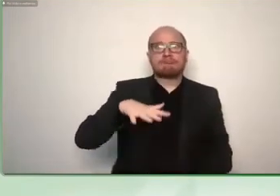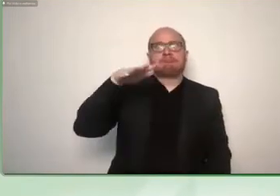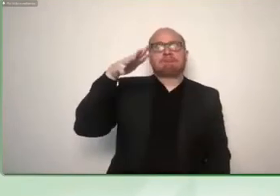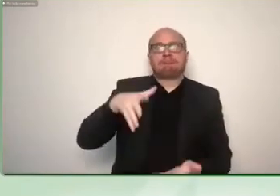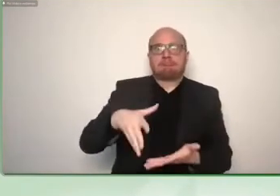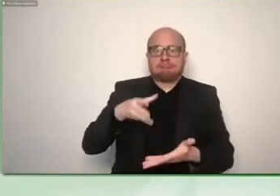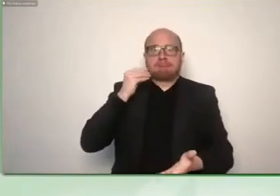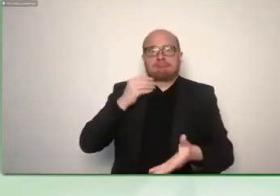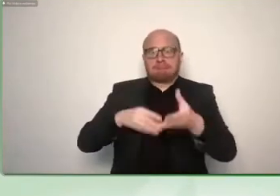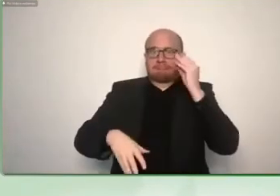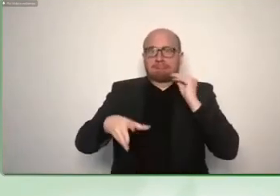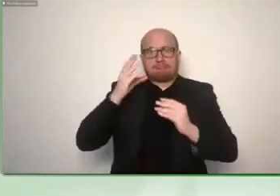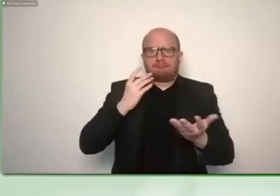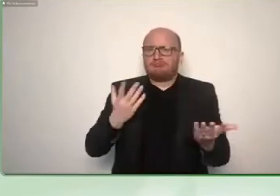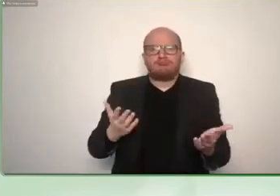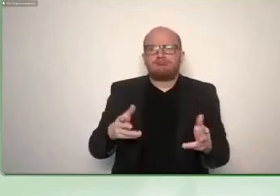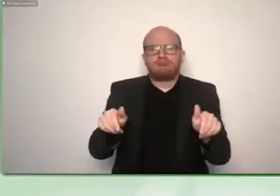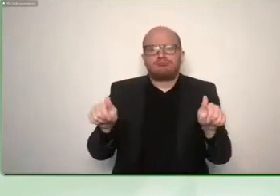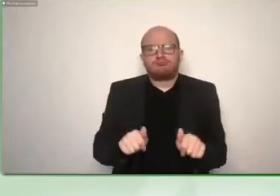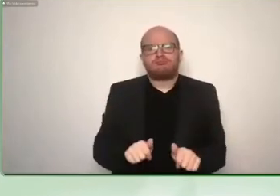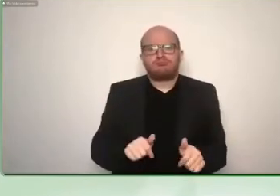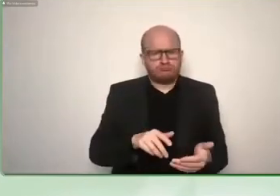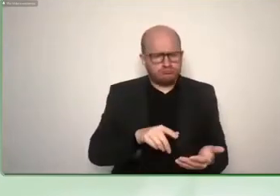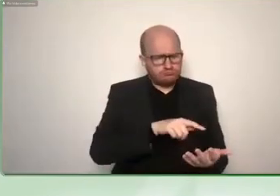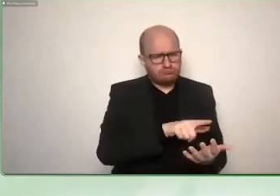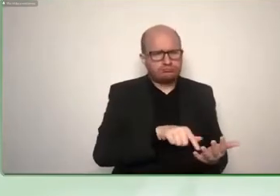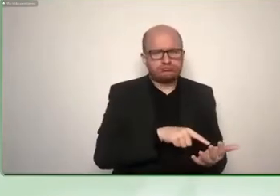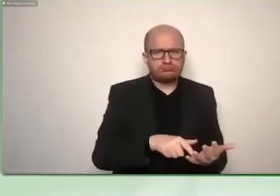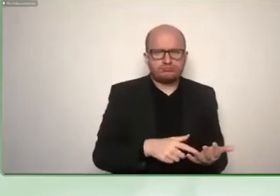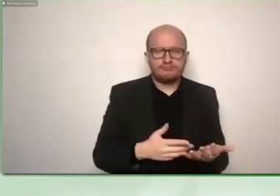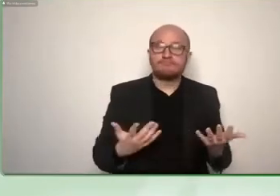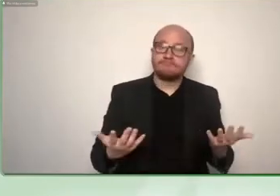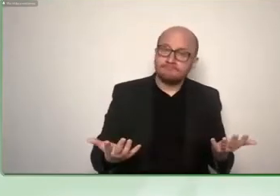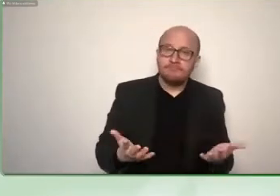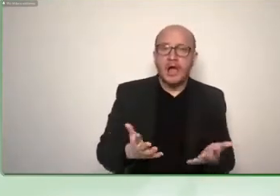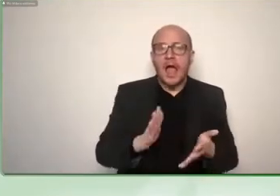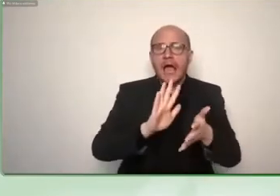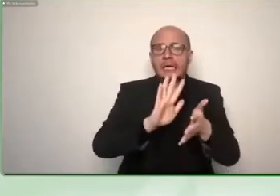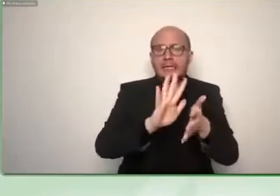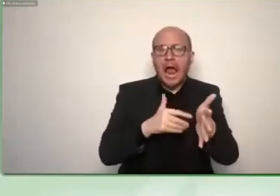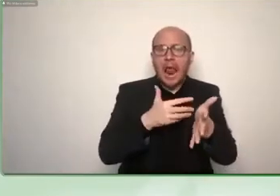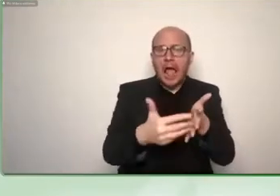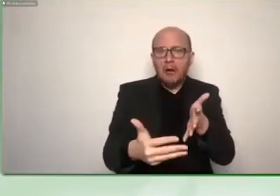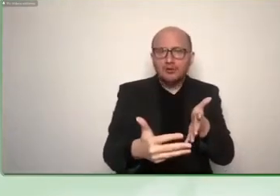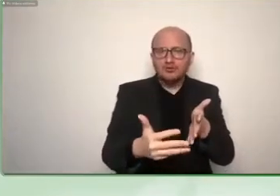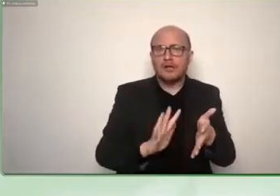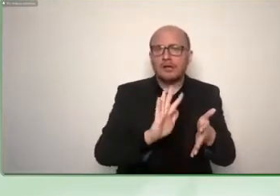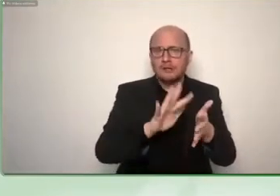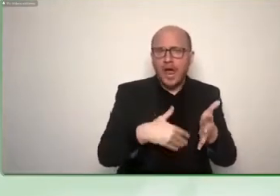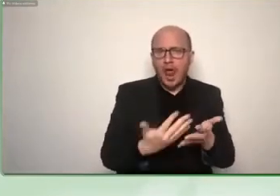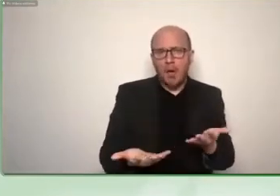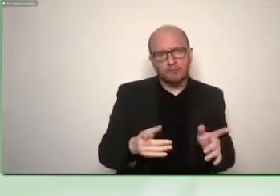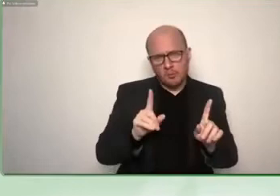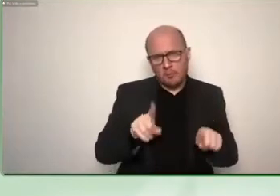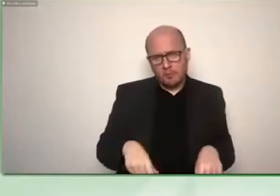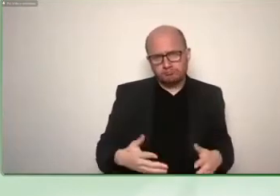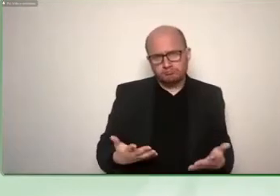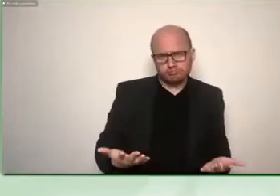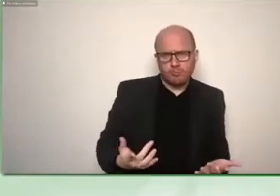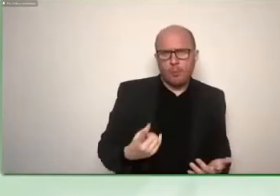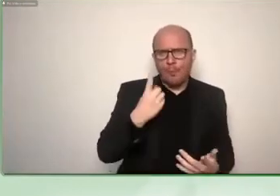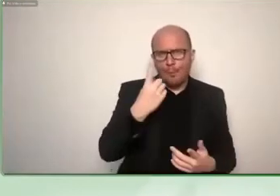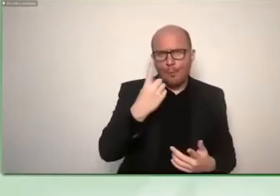comparison to um the sign language the sign language takes probably a year two years probably to